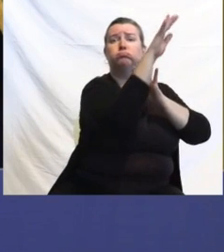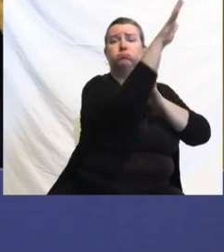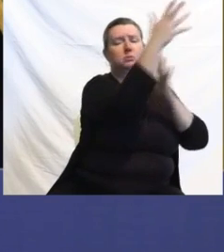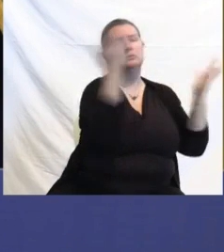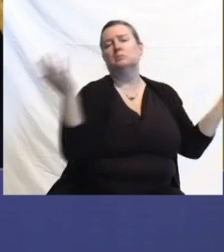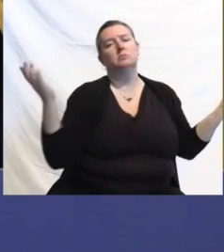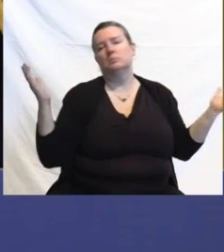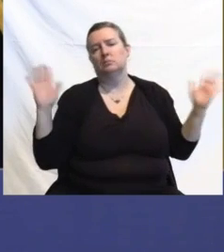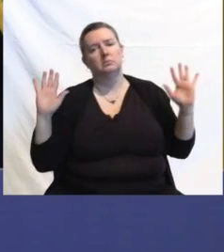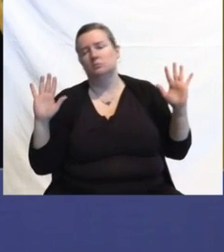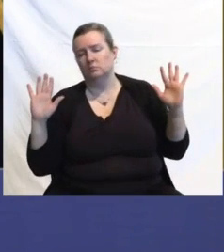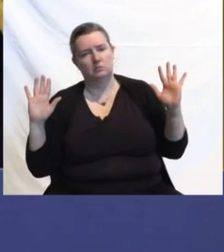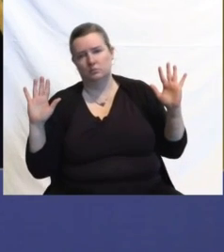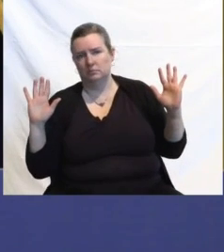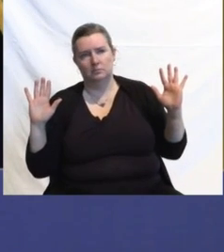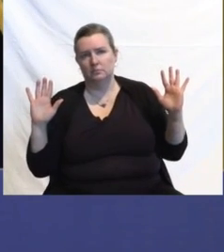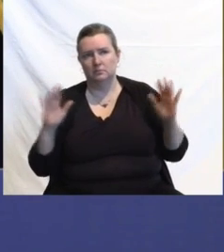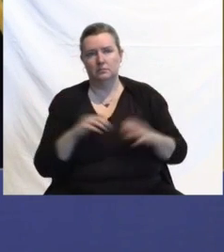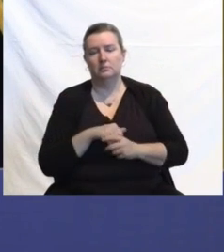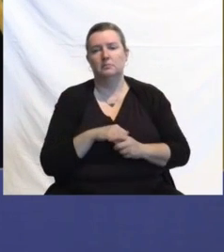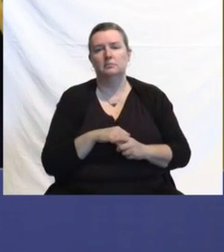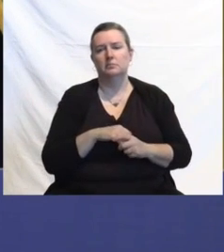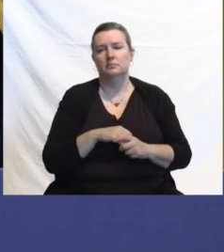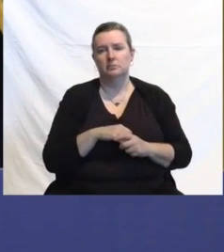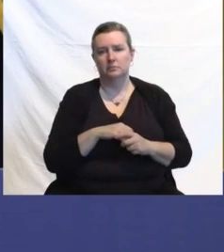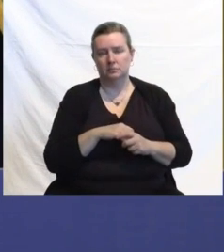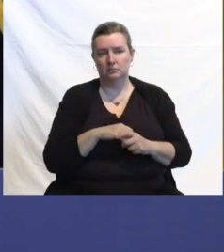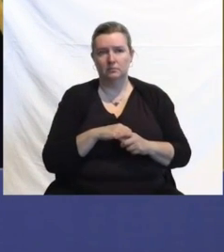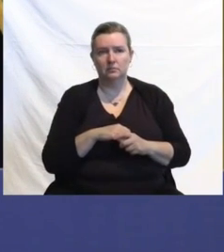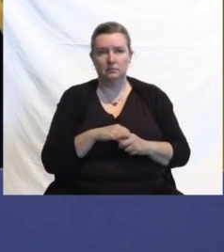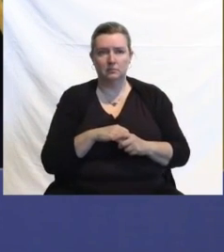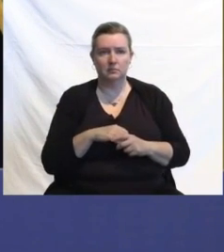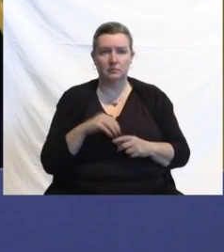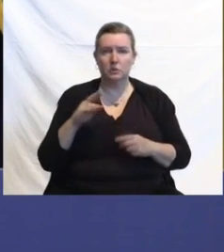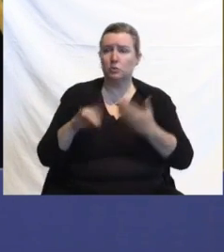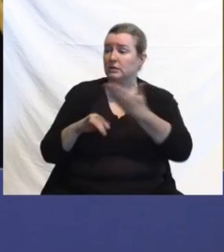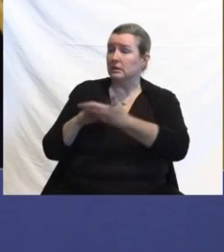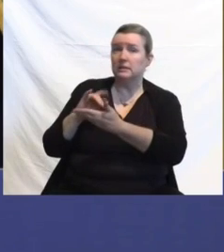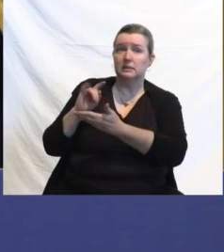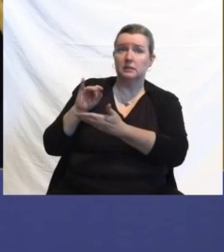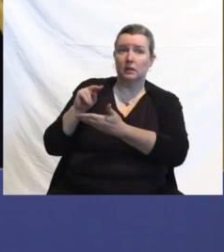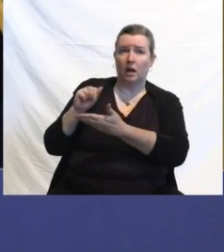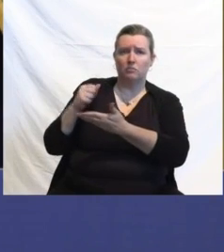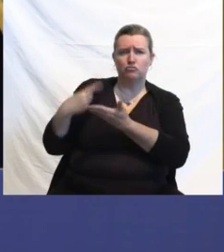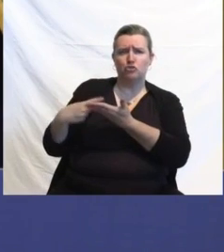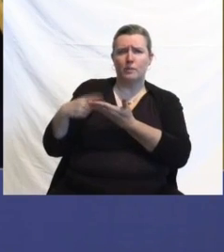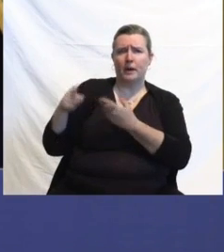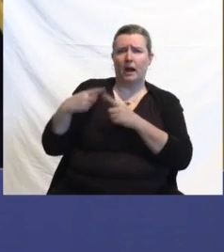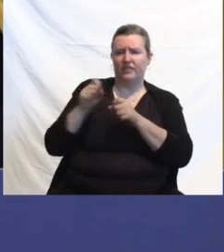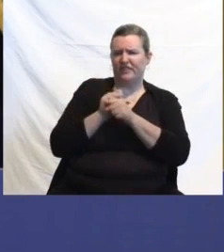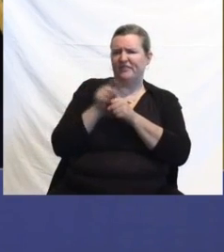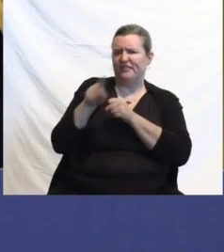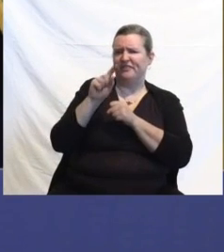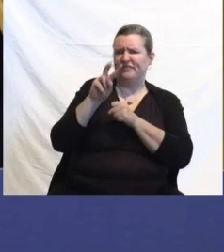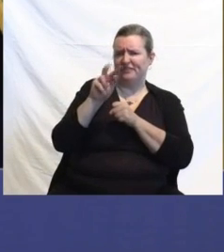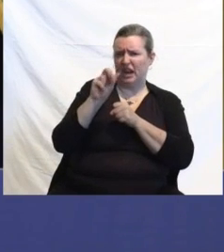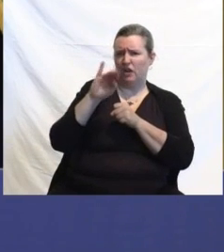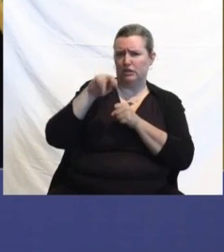seen before. Judy and Tina refer to the variants, I think, in the sequencing in the state right now.